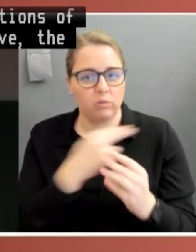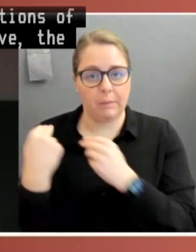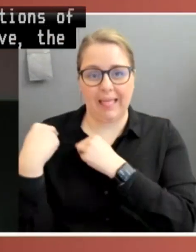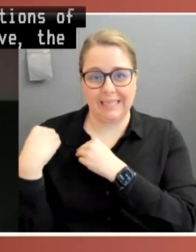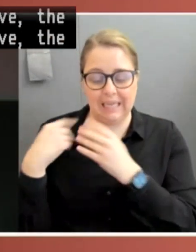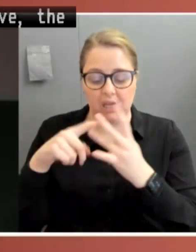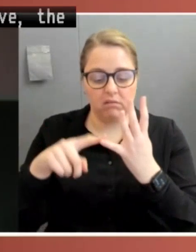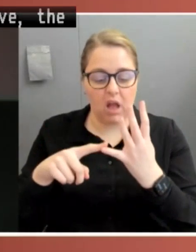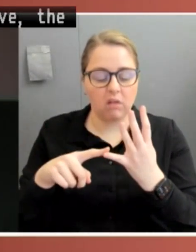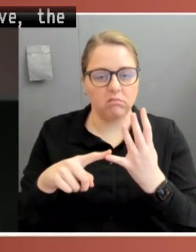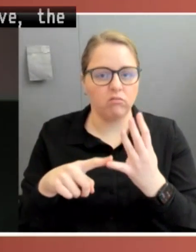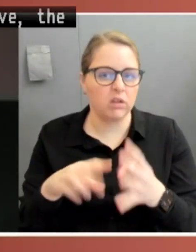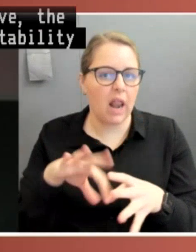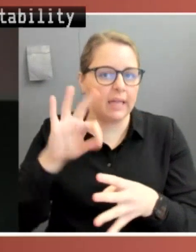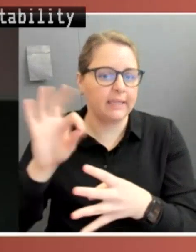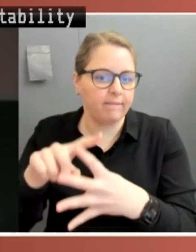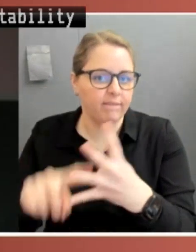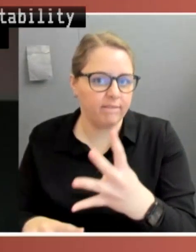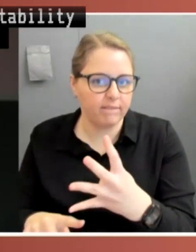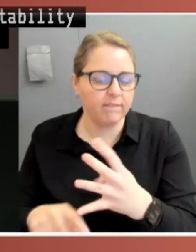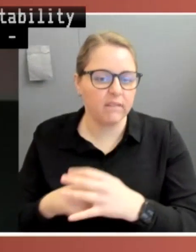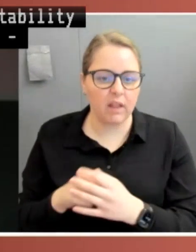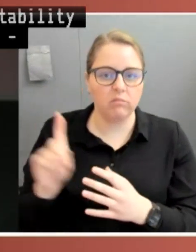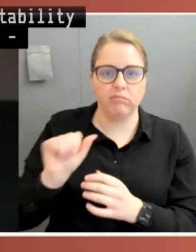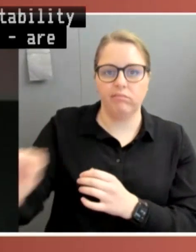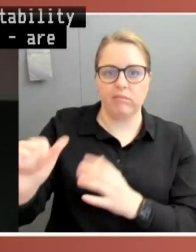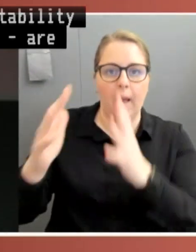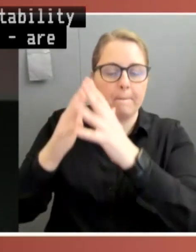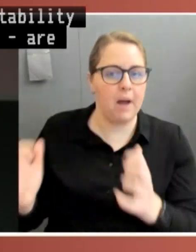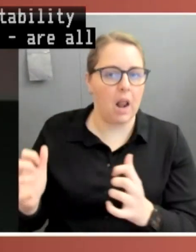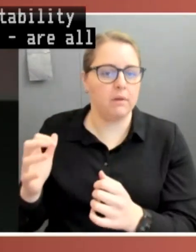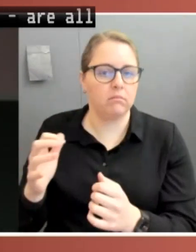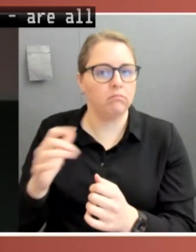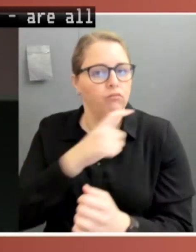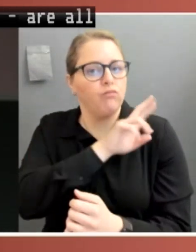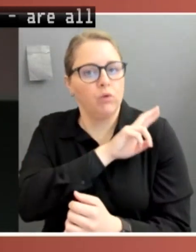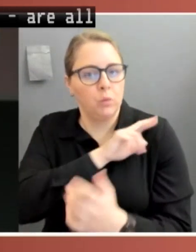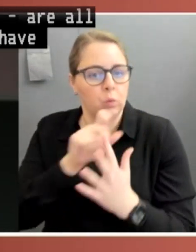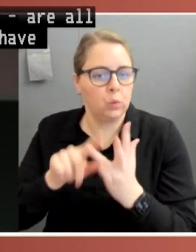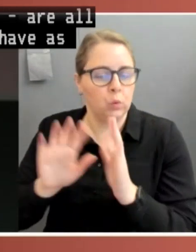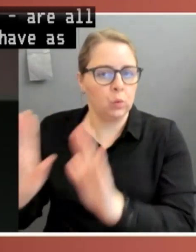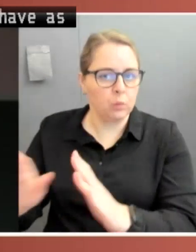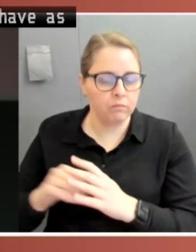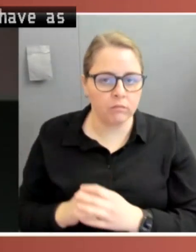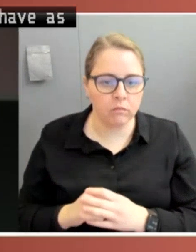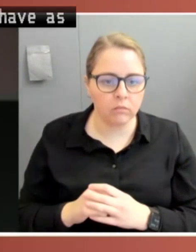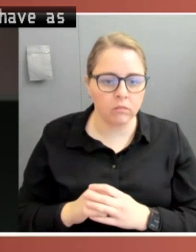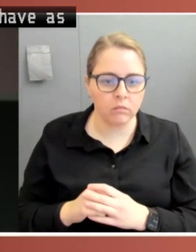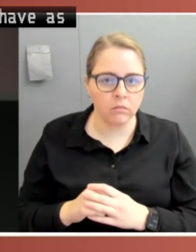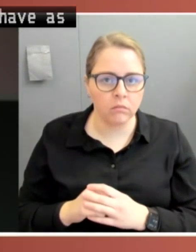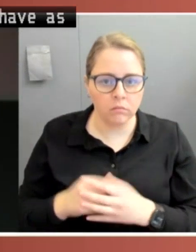are all basic functions that just have as much pertinence during a pandemic as they have at other times.